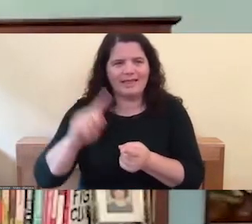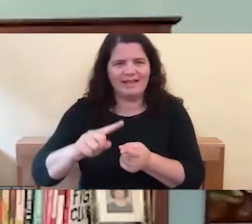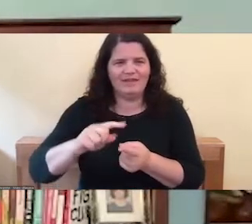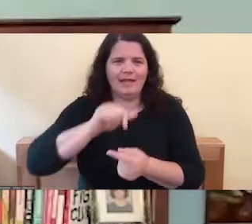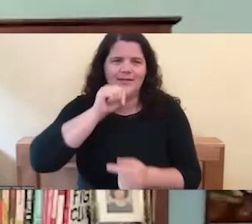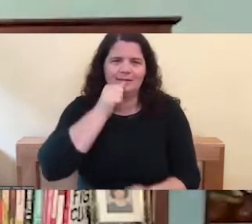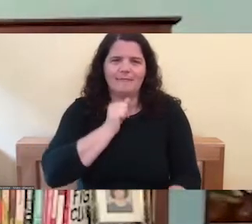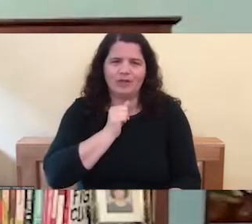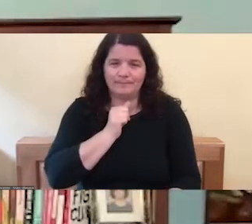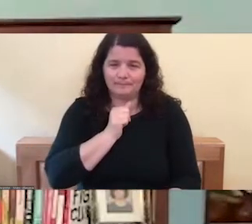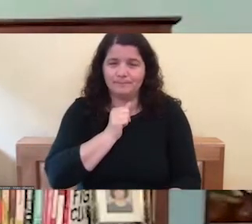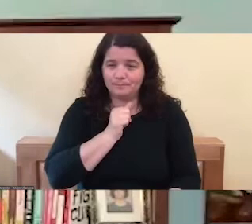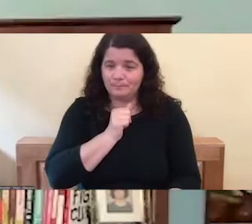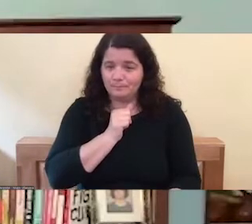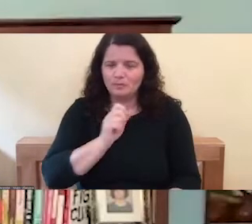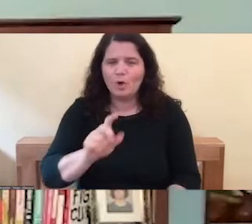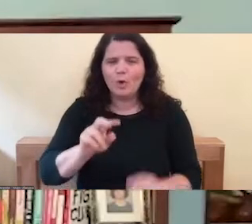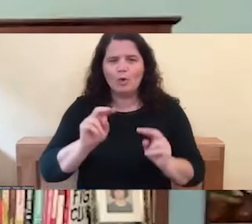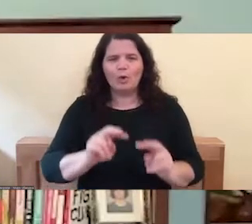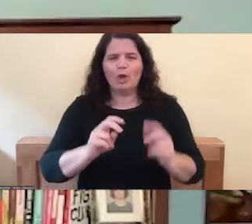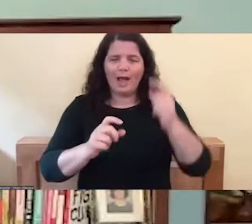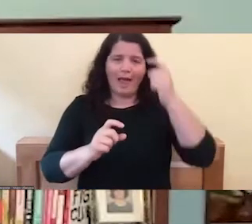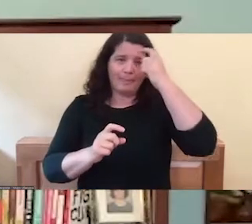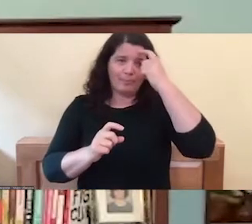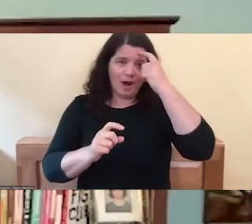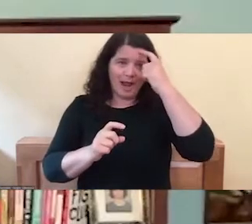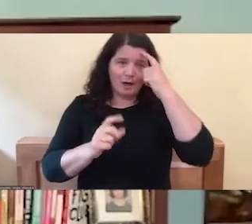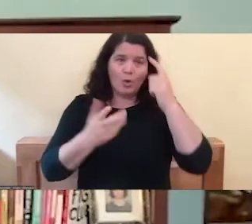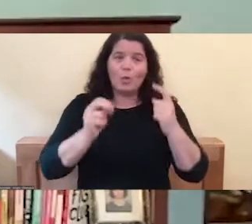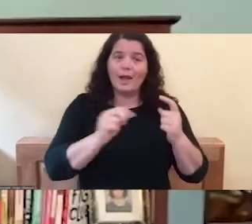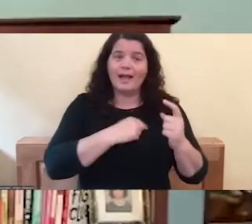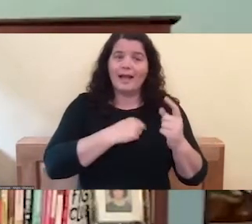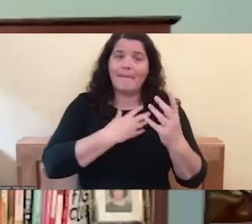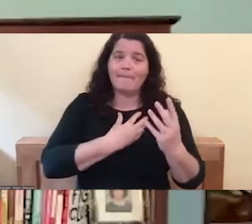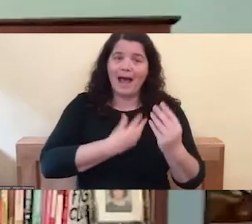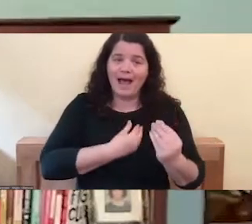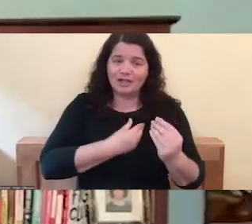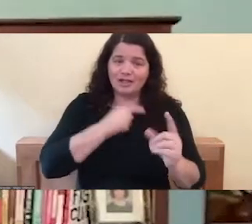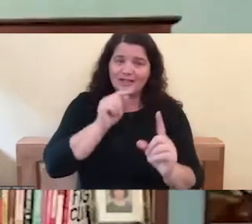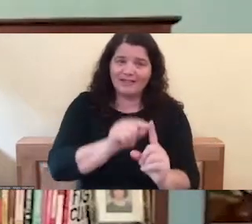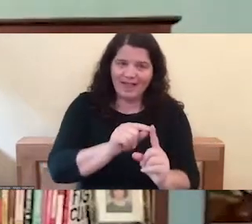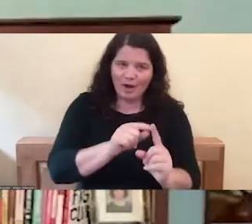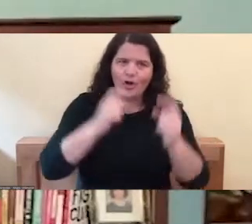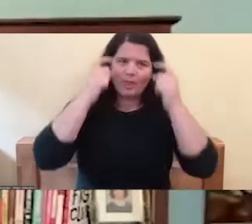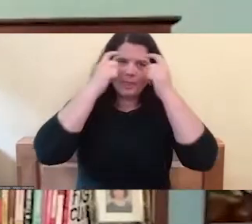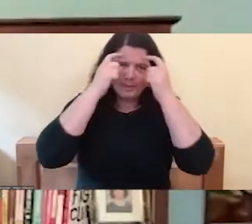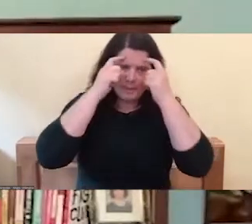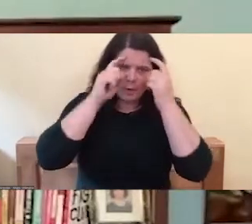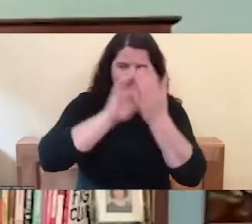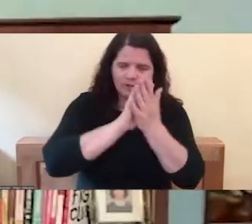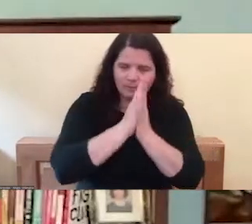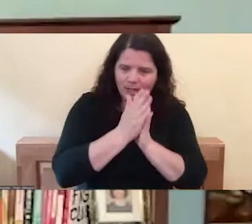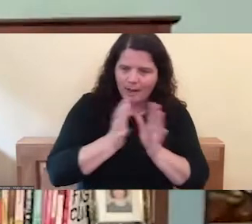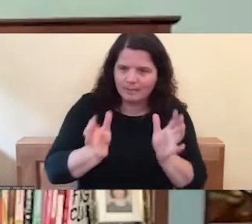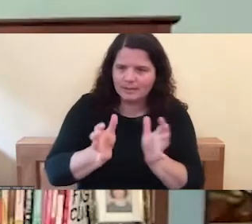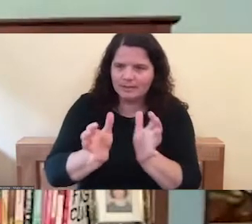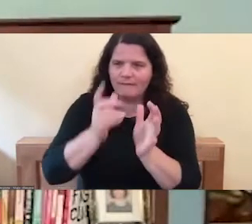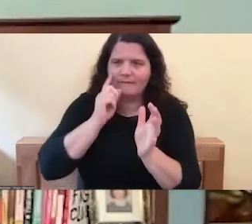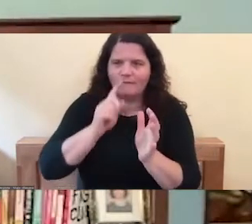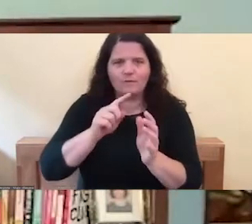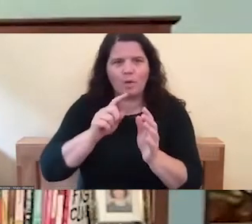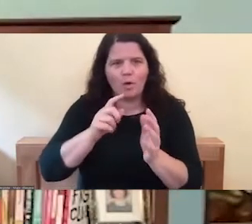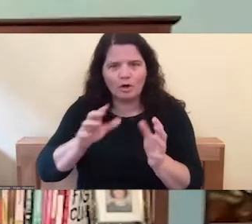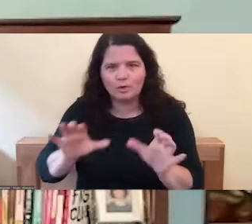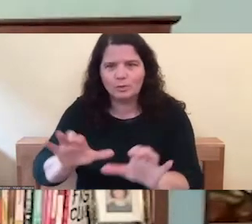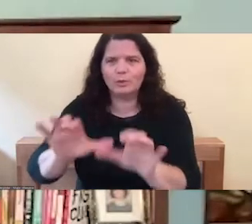the parts of the brain associated with planned movement become activated. It's this desire to do something to help. And so sometimes